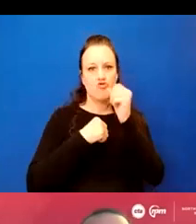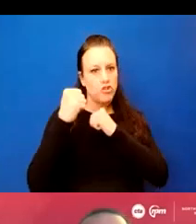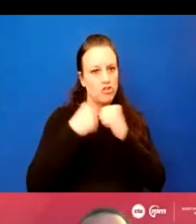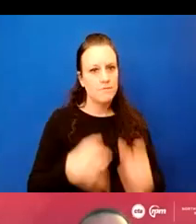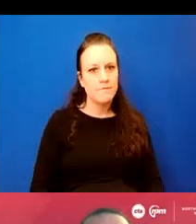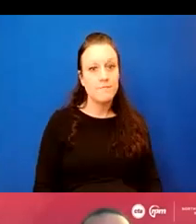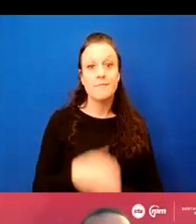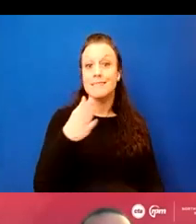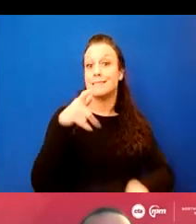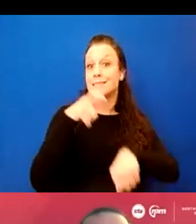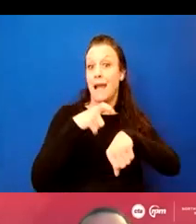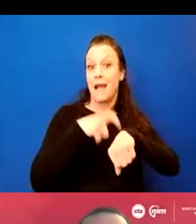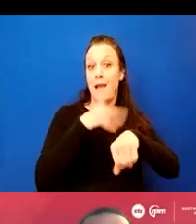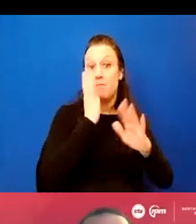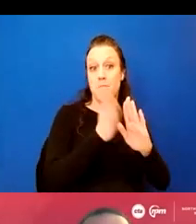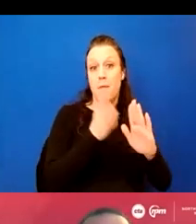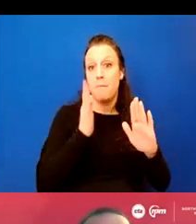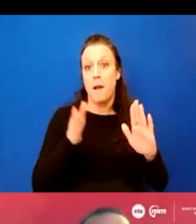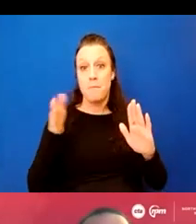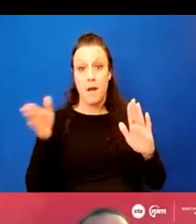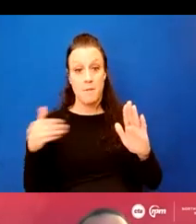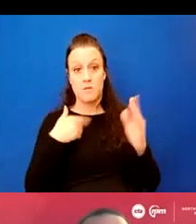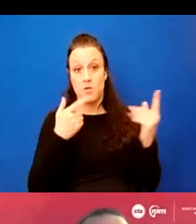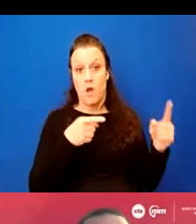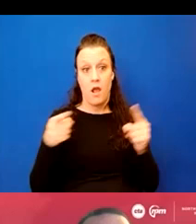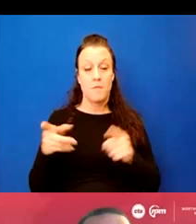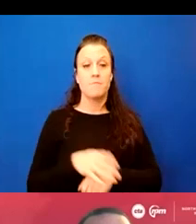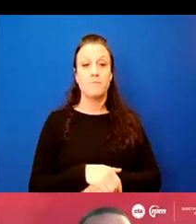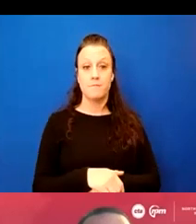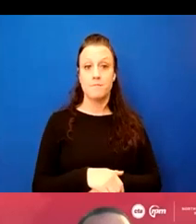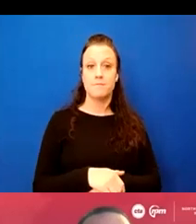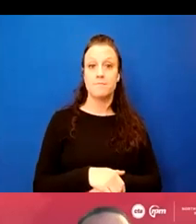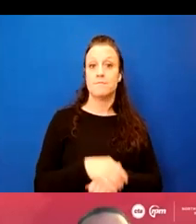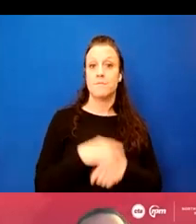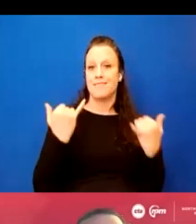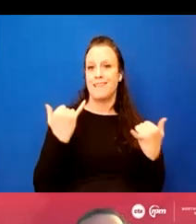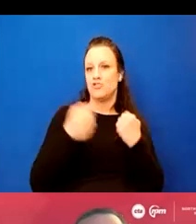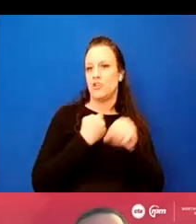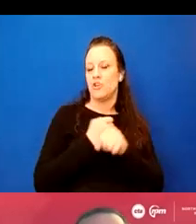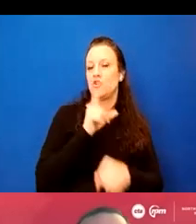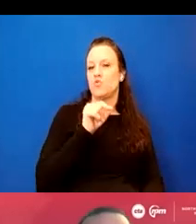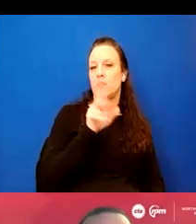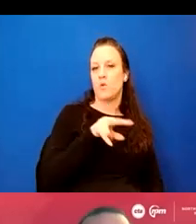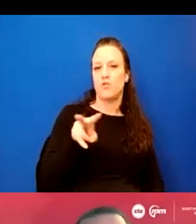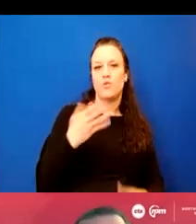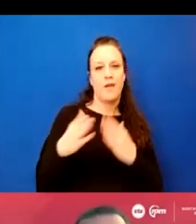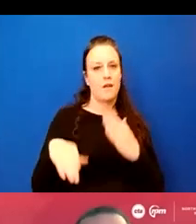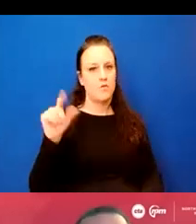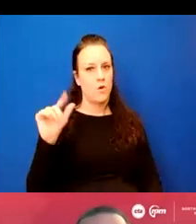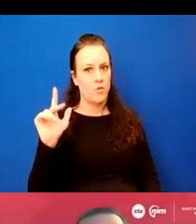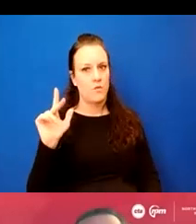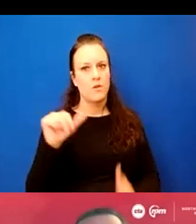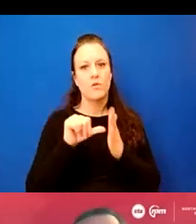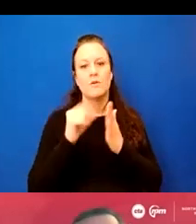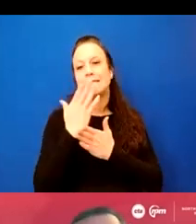Uh, is a timeline of the work that was done, that is going on, uh, during this year 22 to end of 23, we'll be doing page